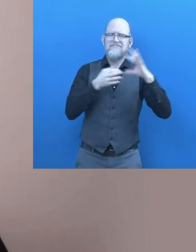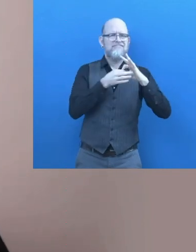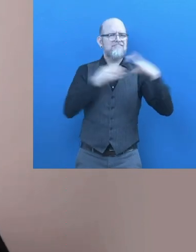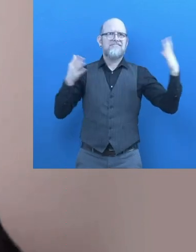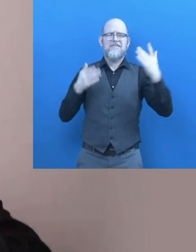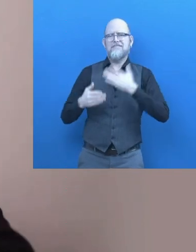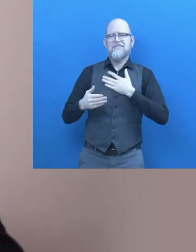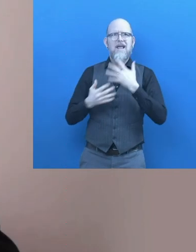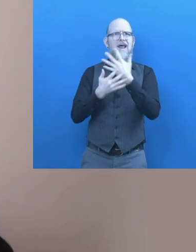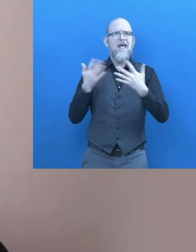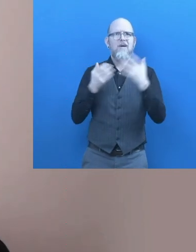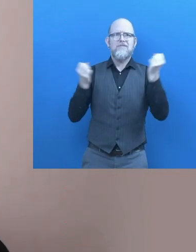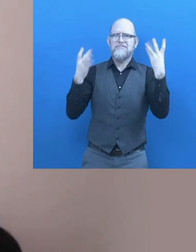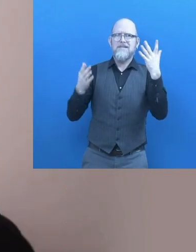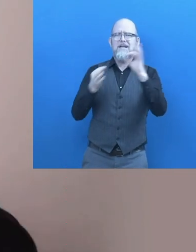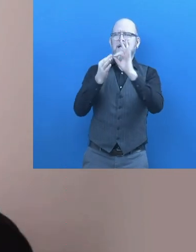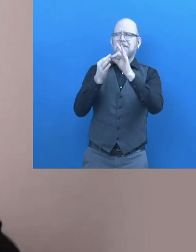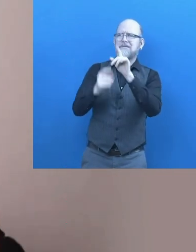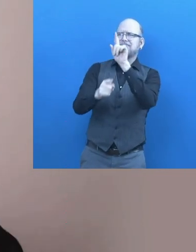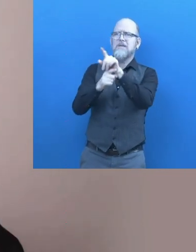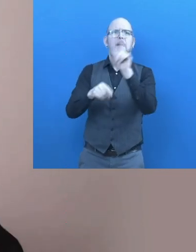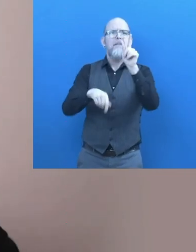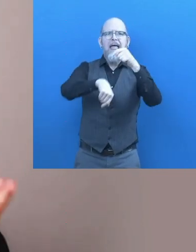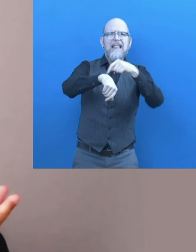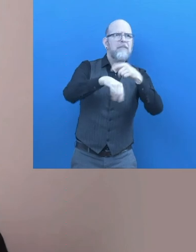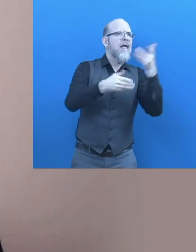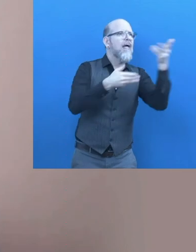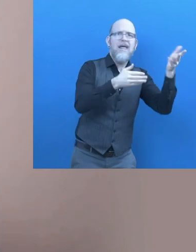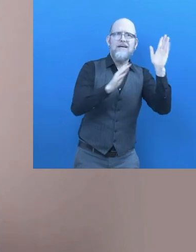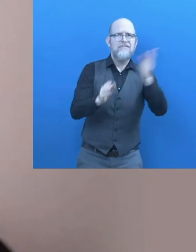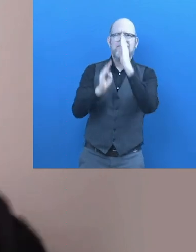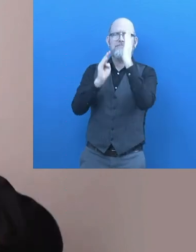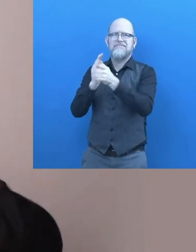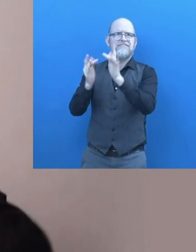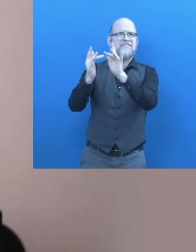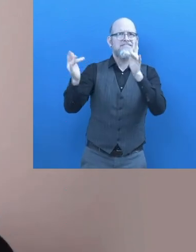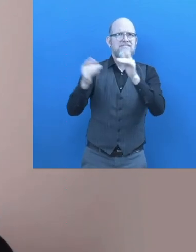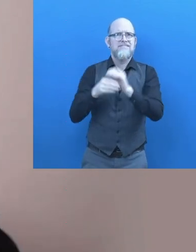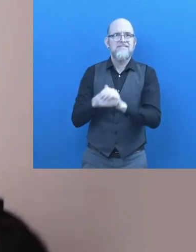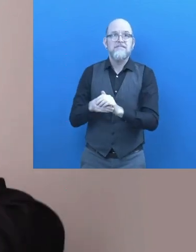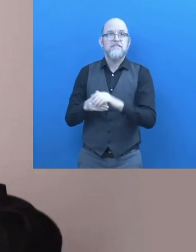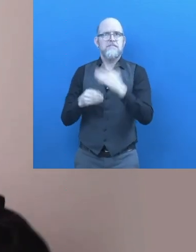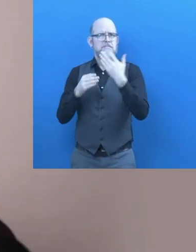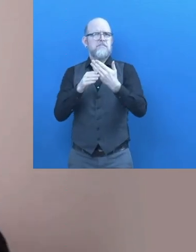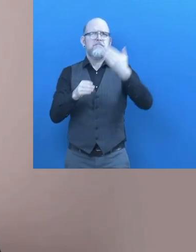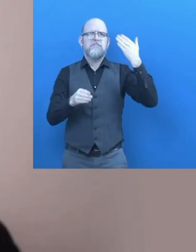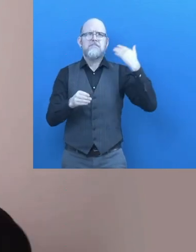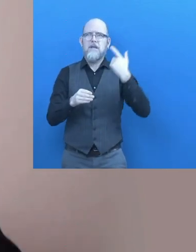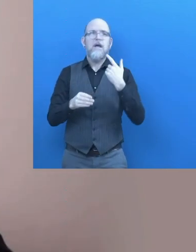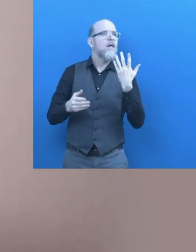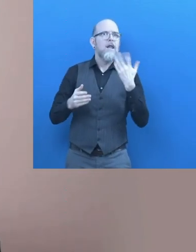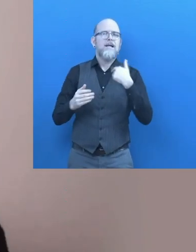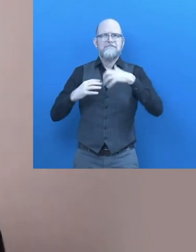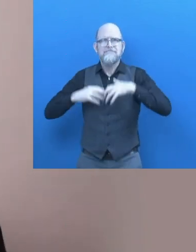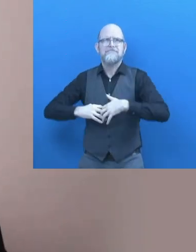that enables the independence of deaf people using their own language by accessing an interpreter without